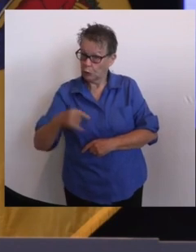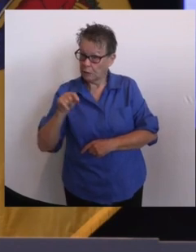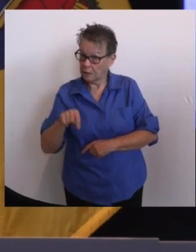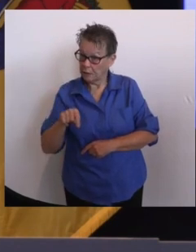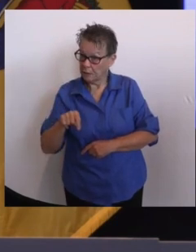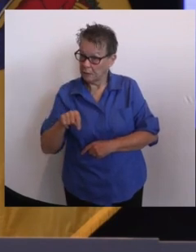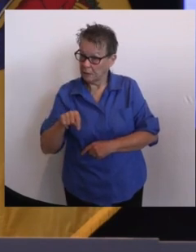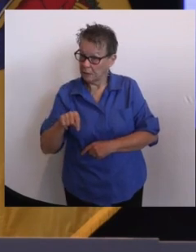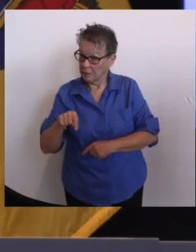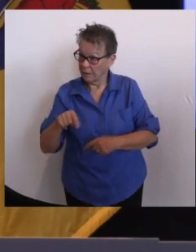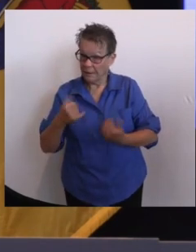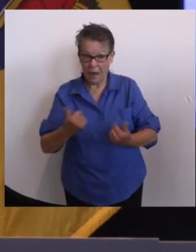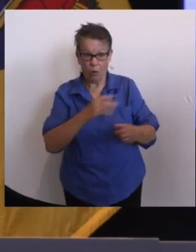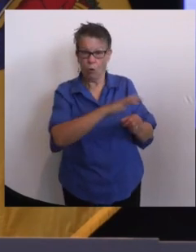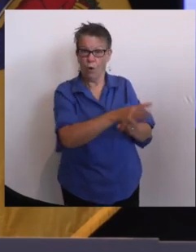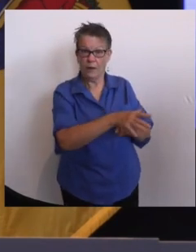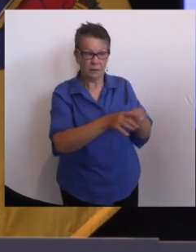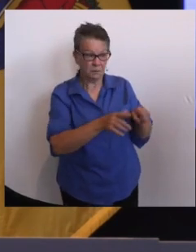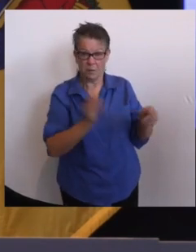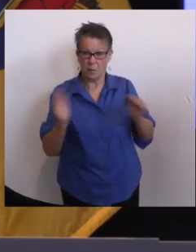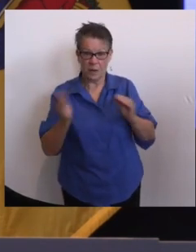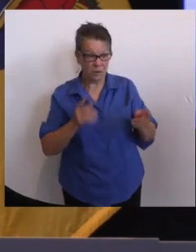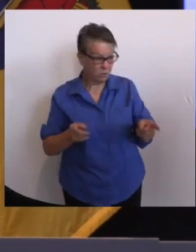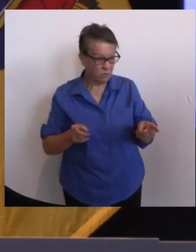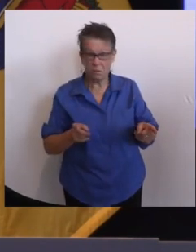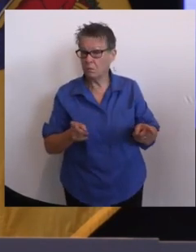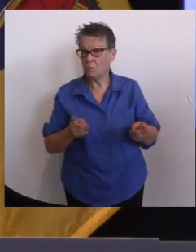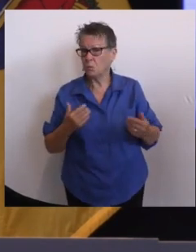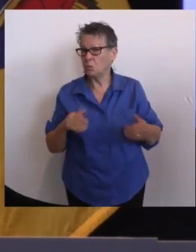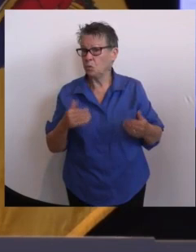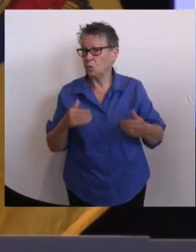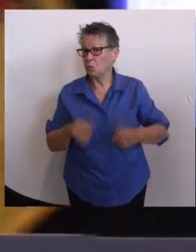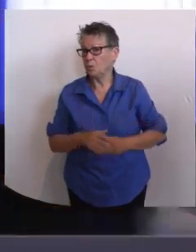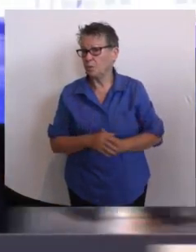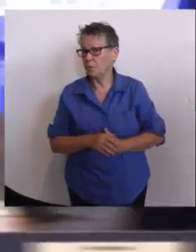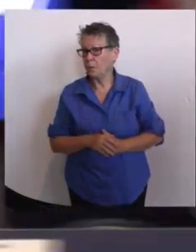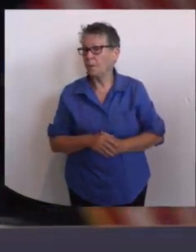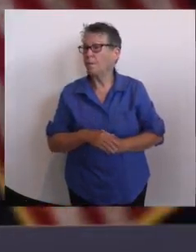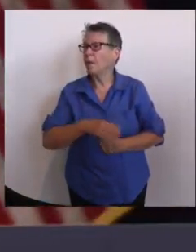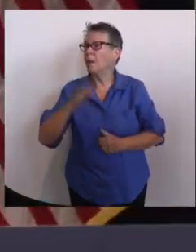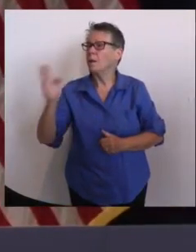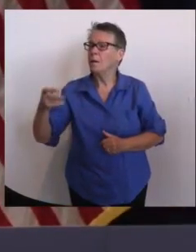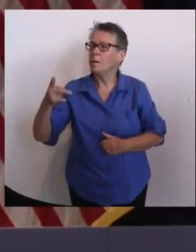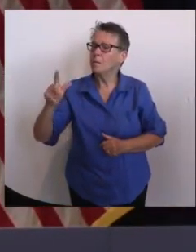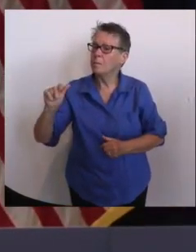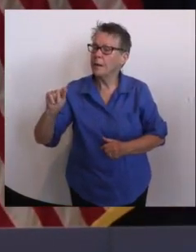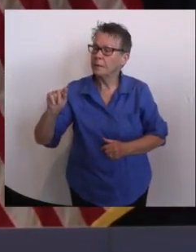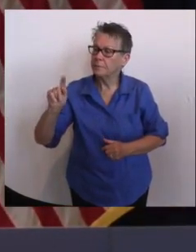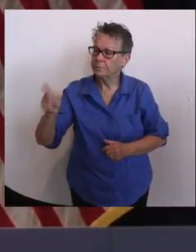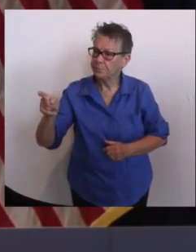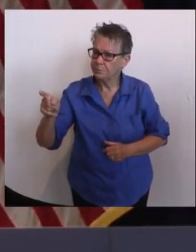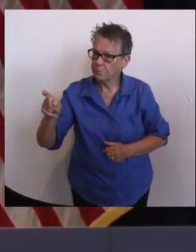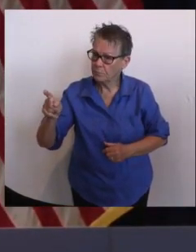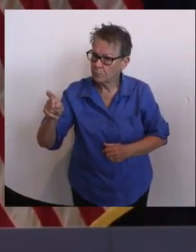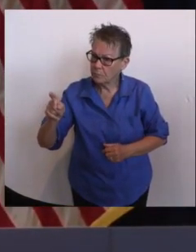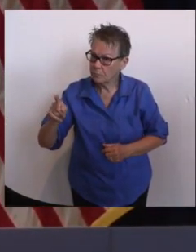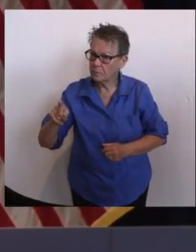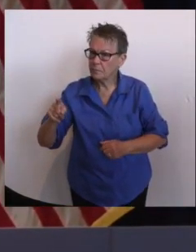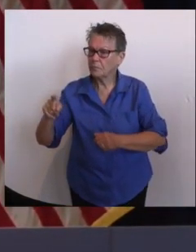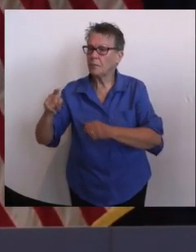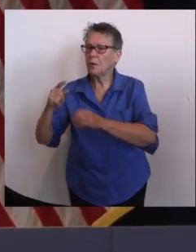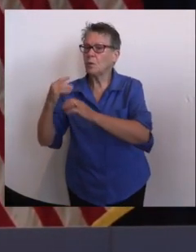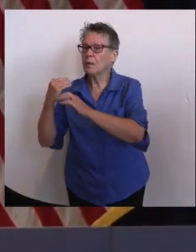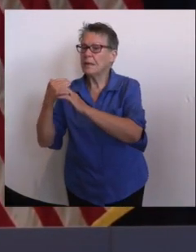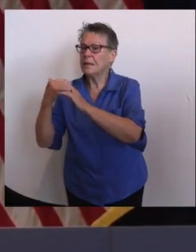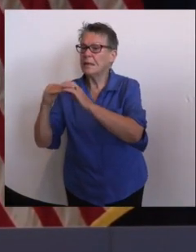Pat, you've got no way to know whether or somebody's vaccinated when you're writing these letters, That I don't, but I do, regardless of what line of work